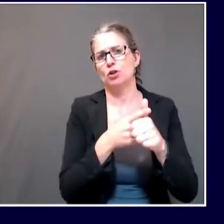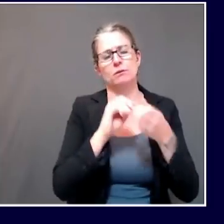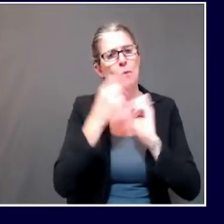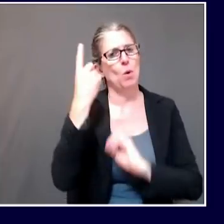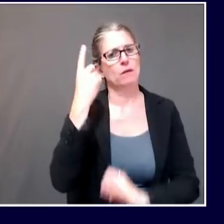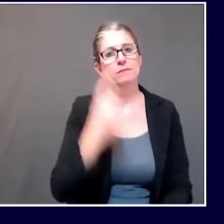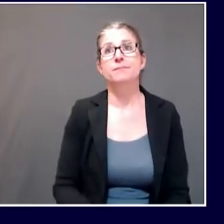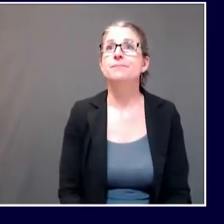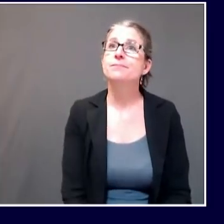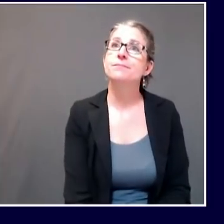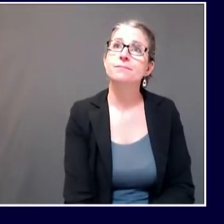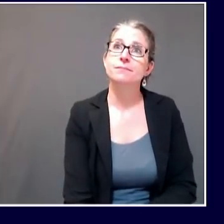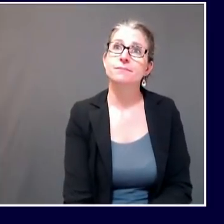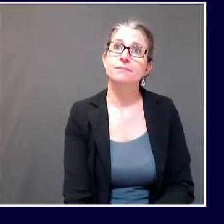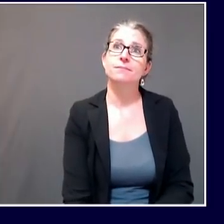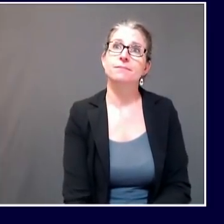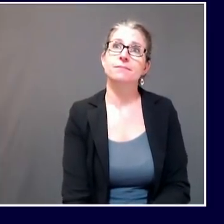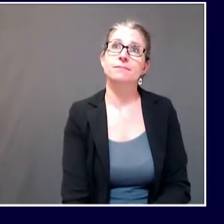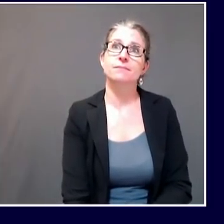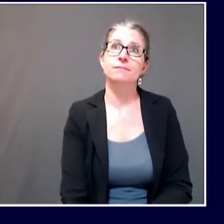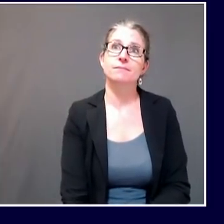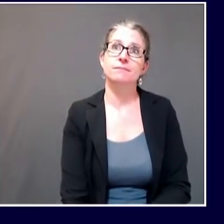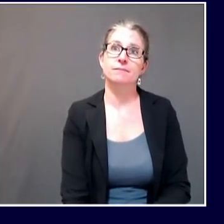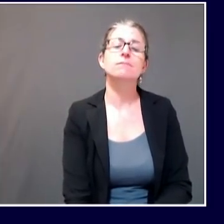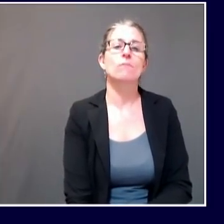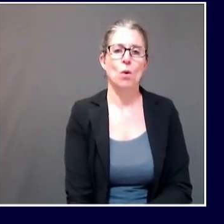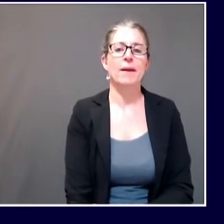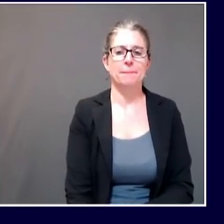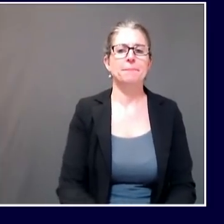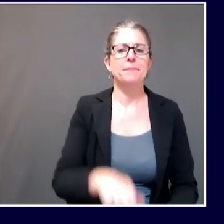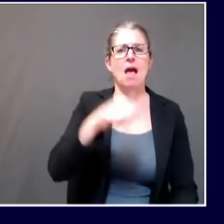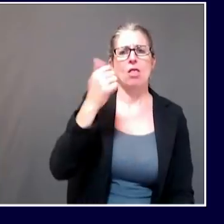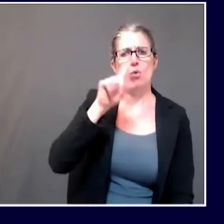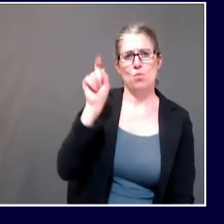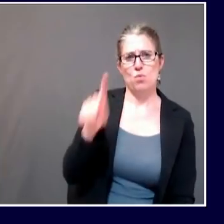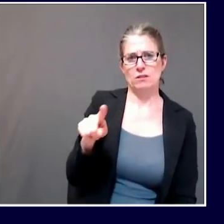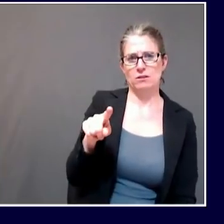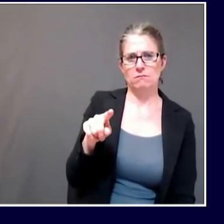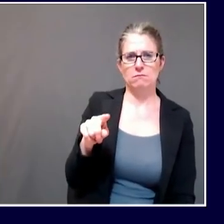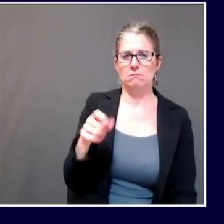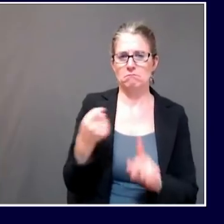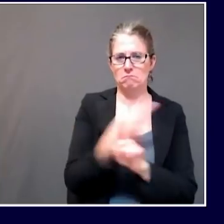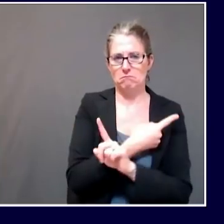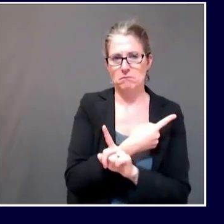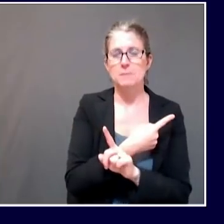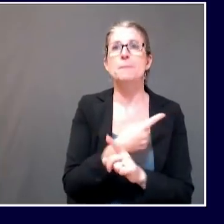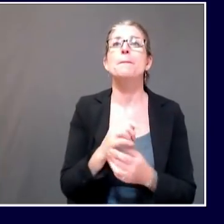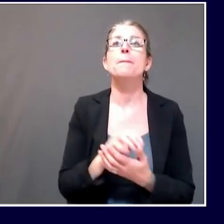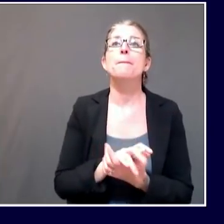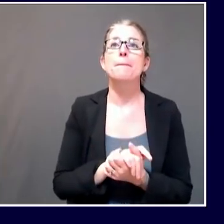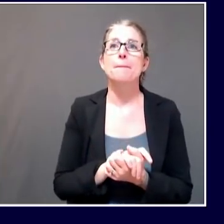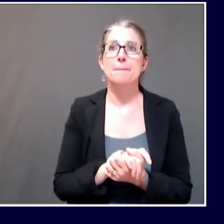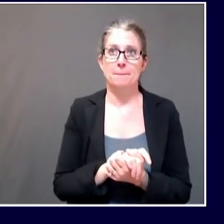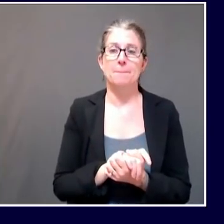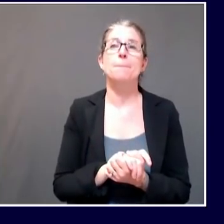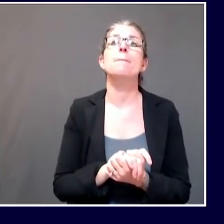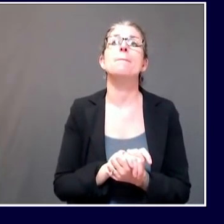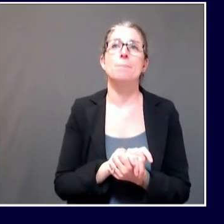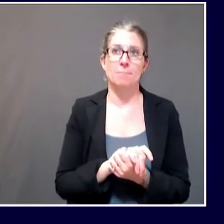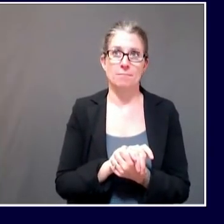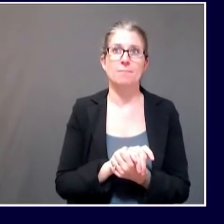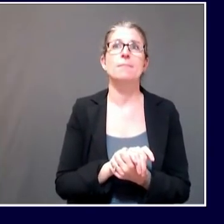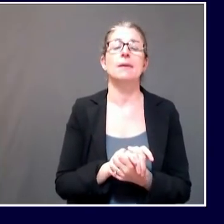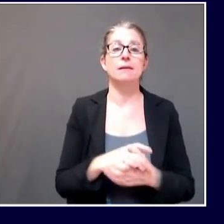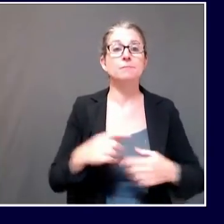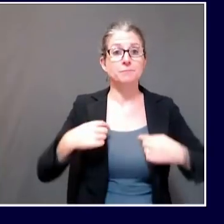question on a slightly different topic. So given what we know about asymptomatic spread, it seems clear that practices like